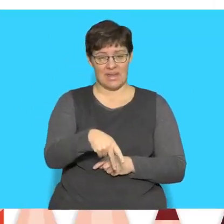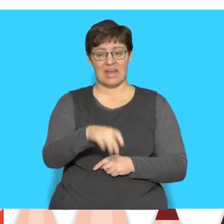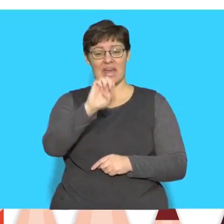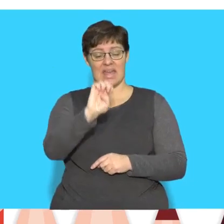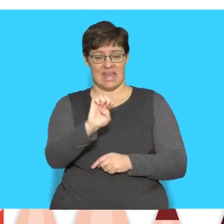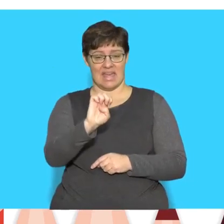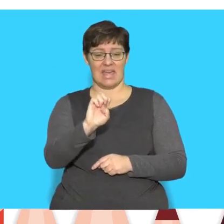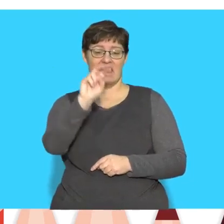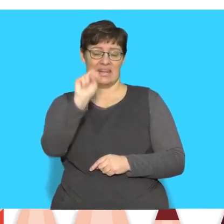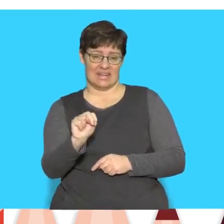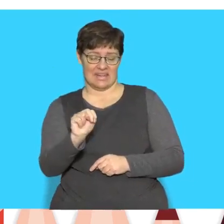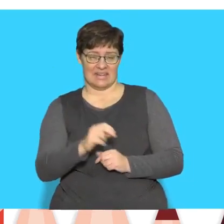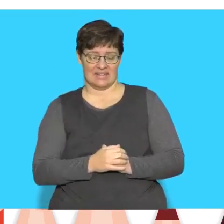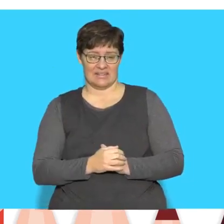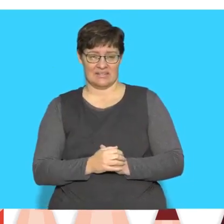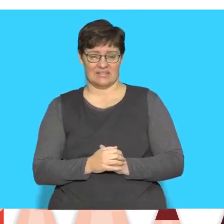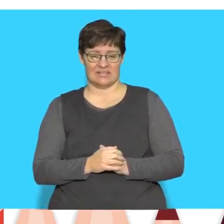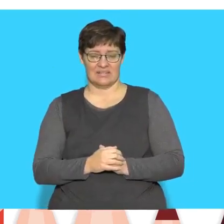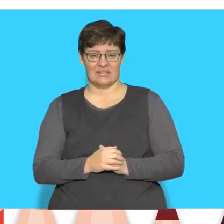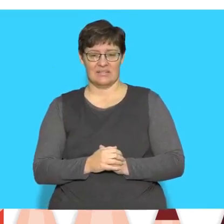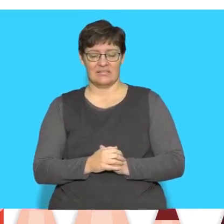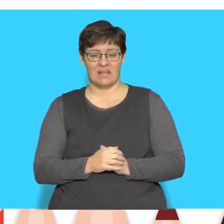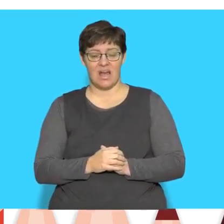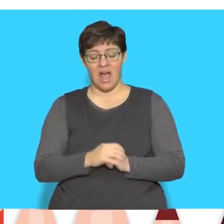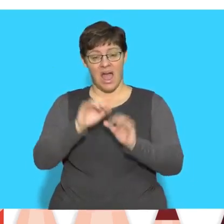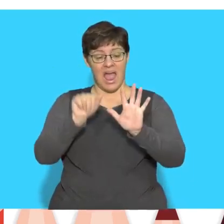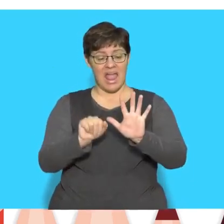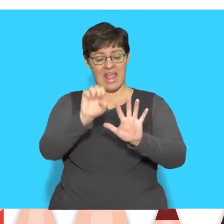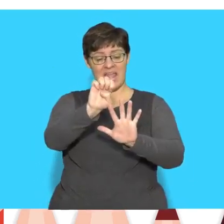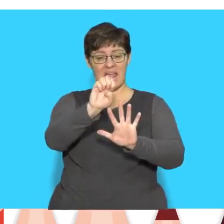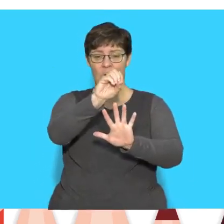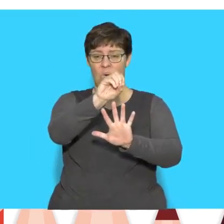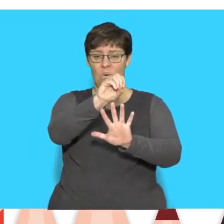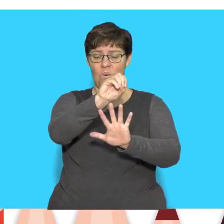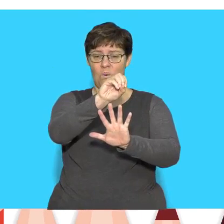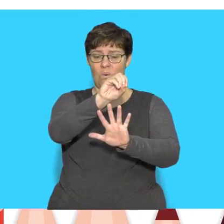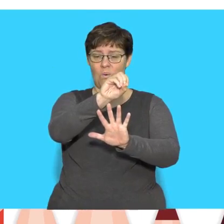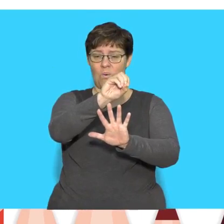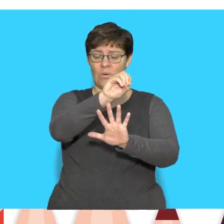P-I-N. Which vowel did you hear in the middle?